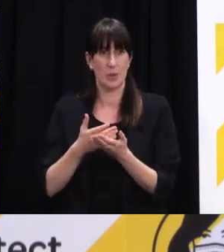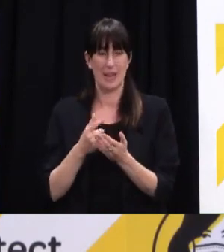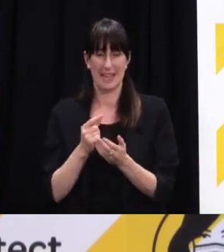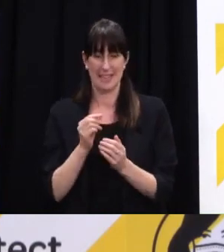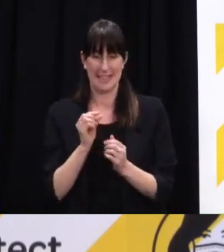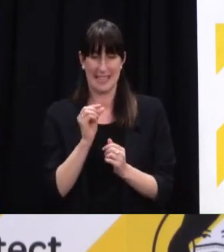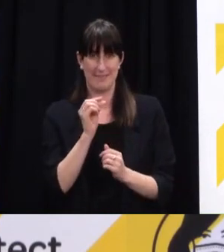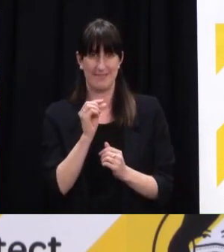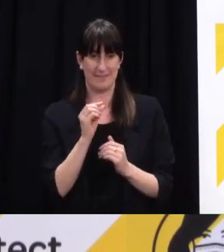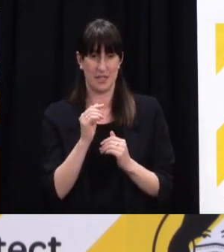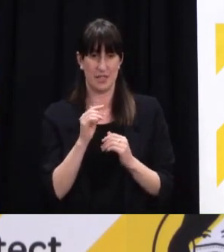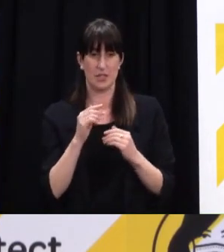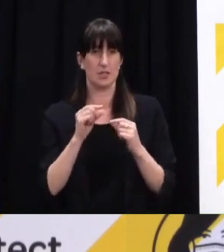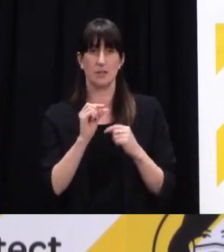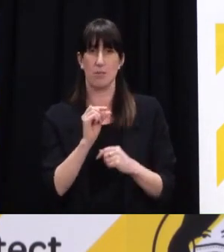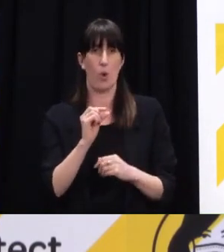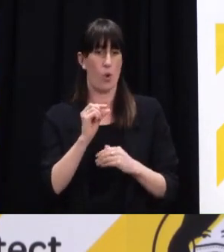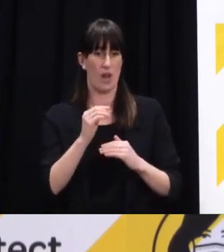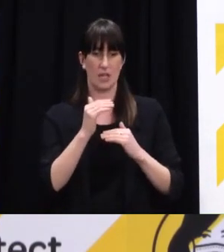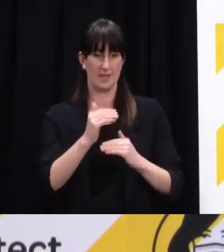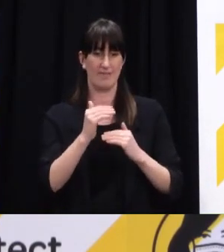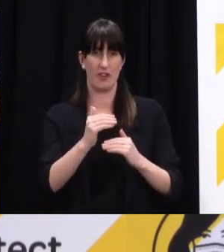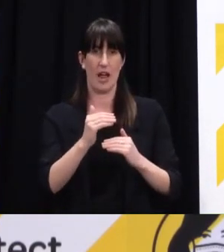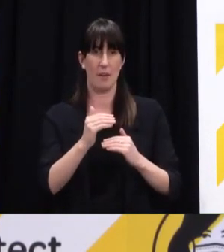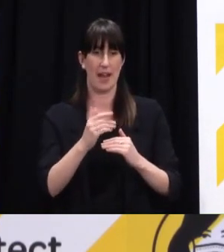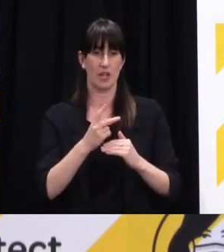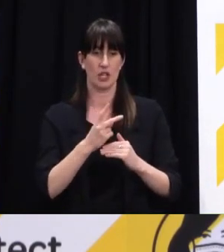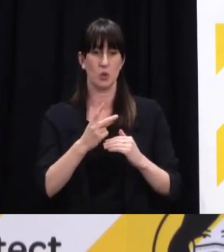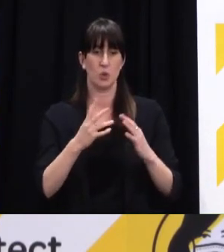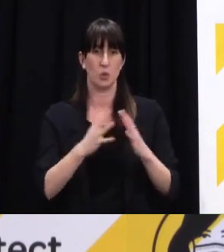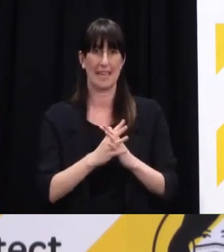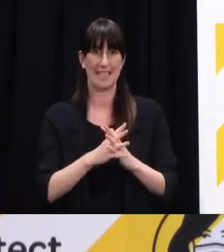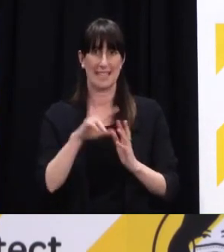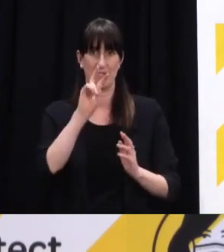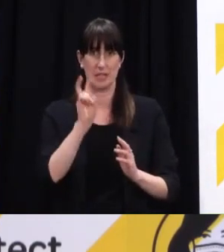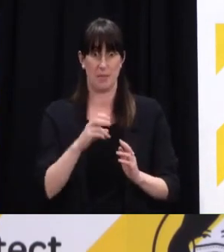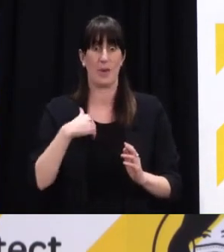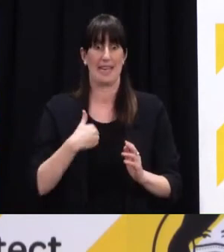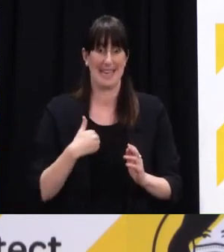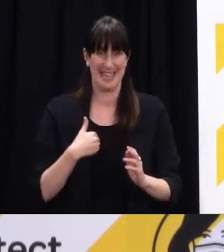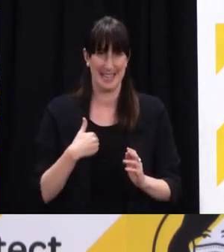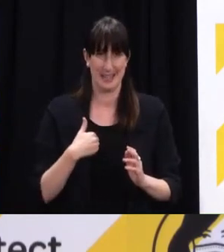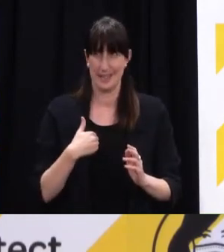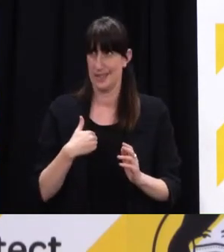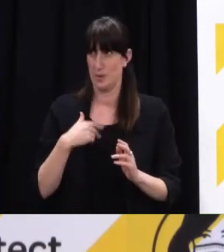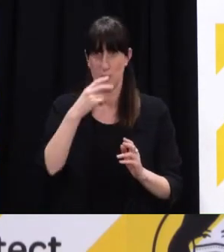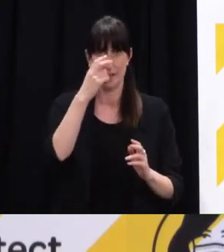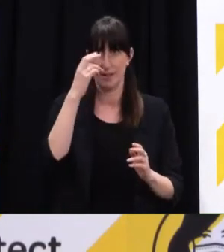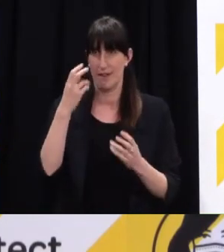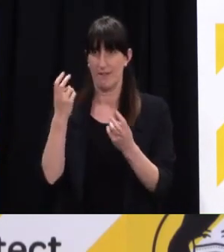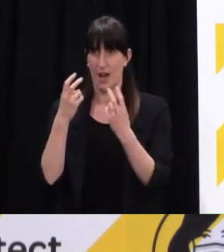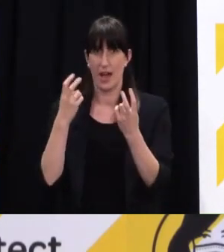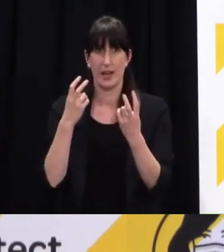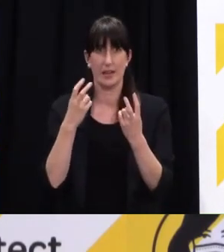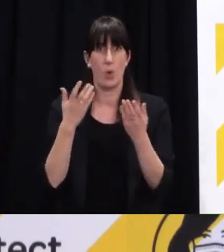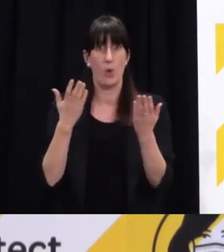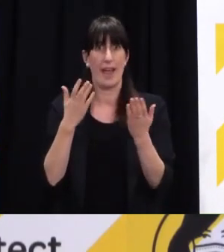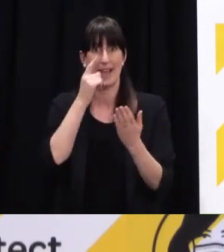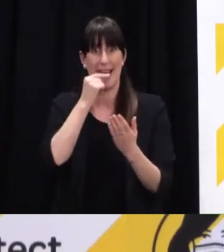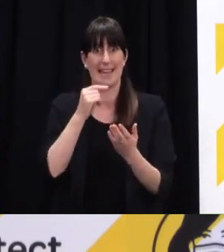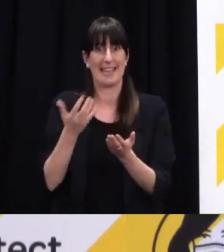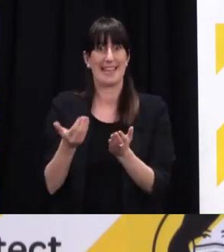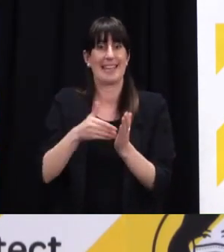and it was, you know, those two weeks in September because, of course, we've got those large doses coming through in October. So